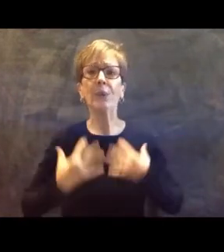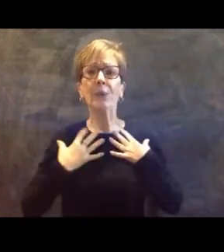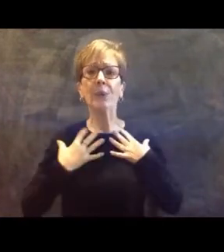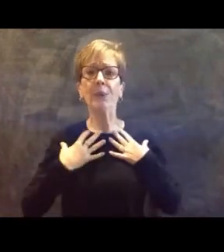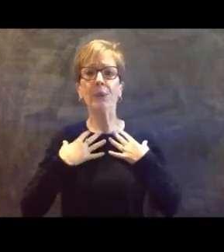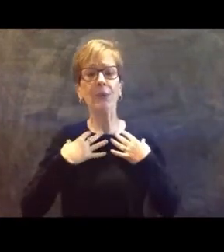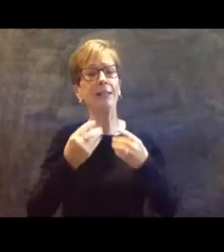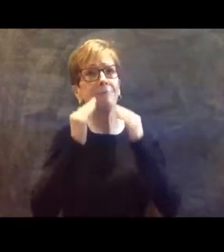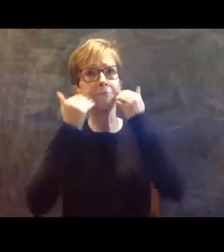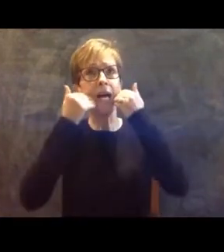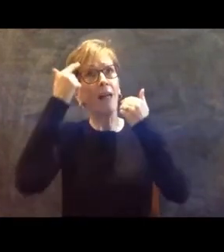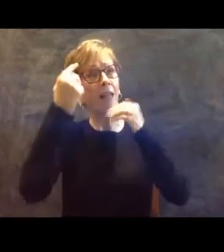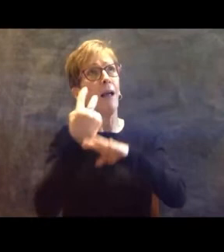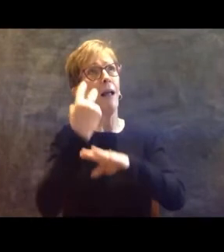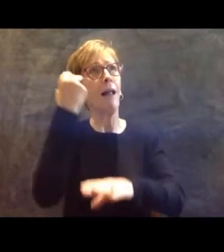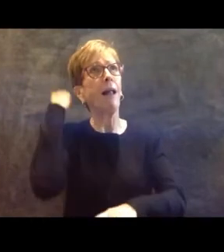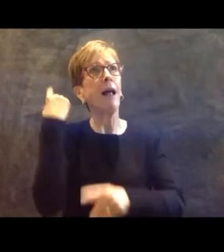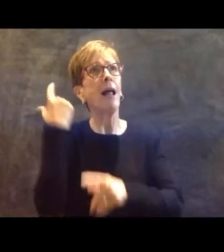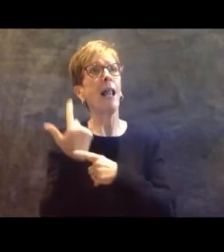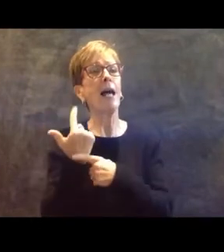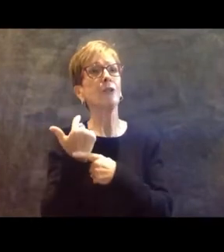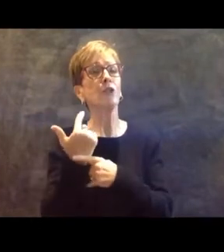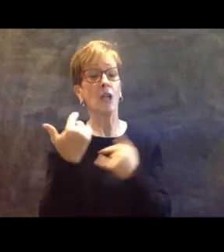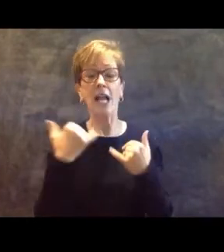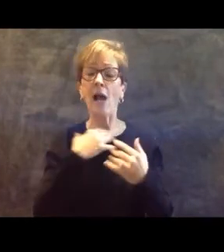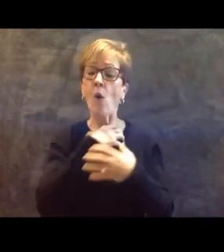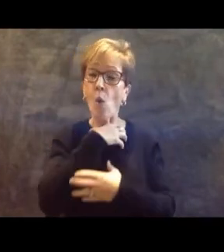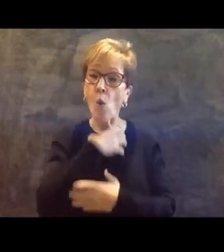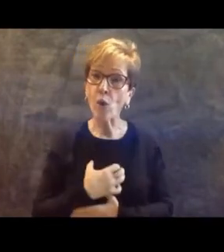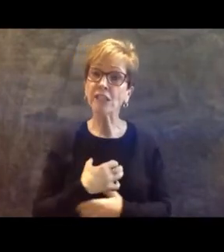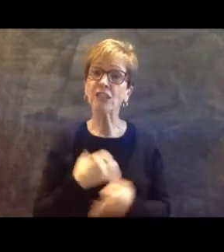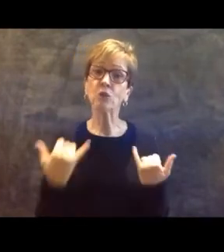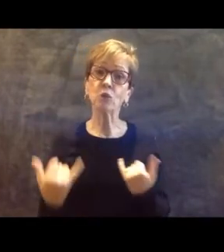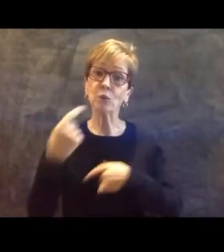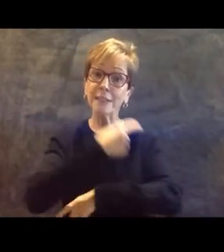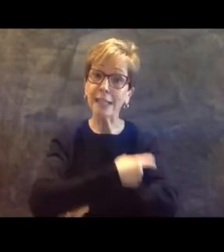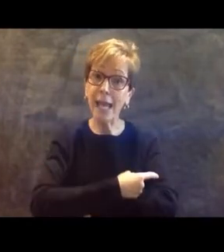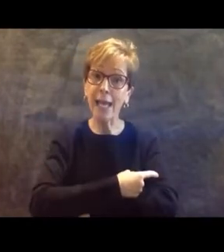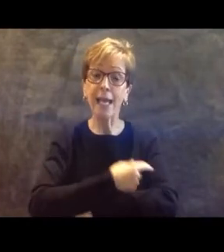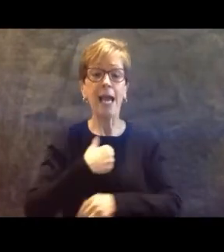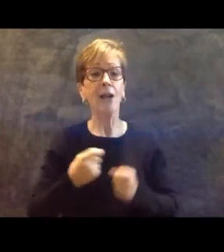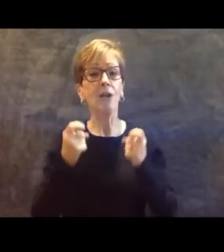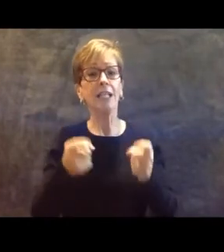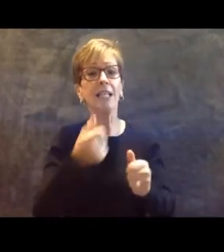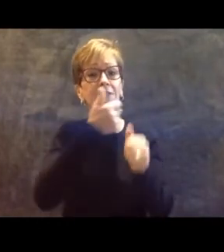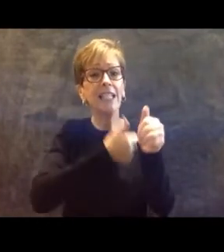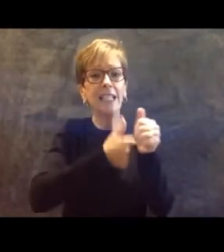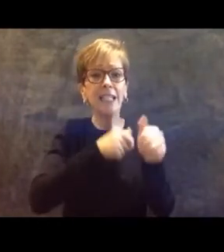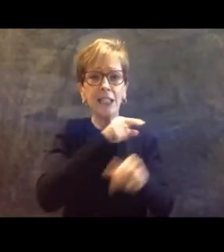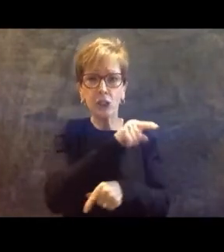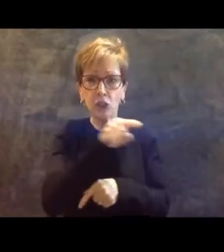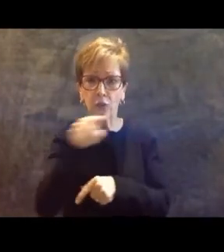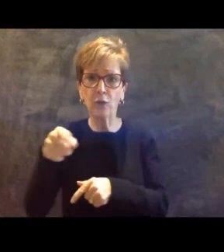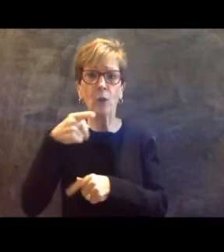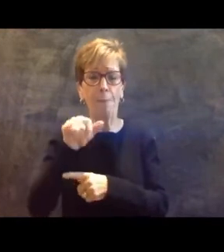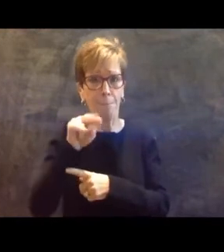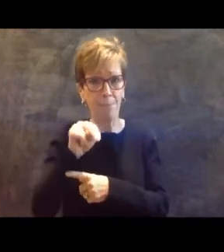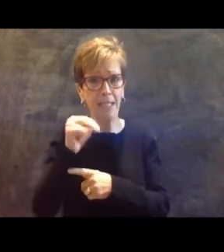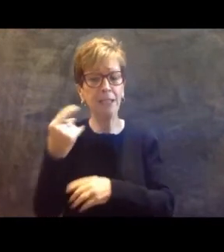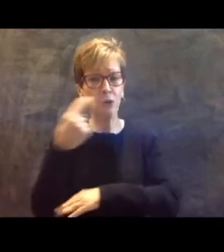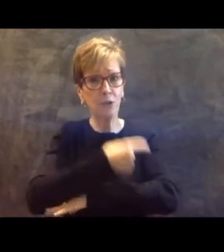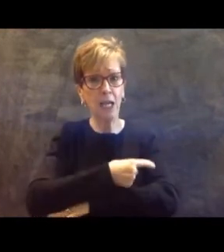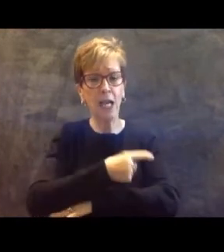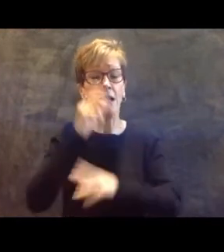And so I wish I was able to present each of you with a pen this year, personally, to honor not only your accomplishment